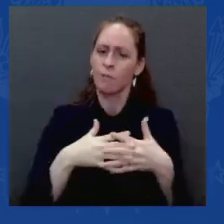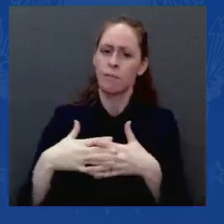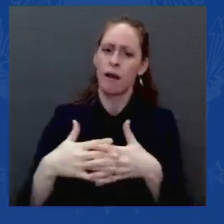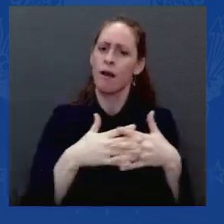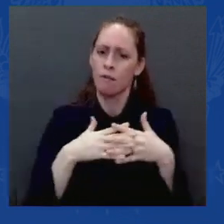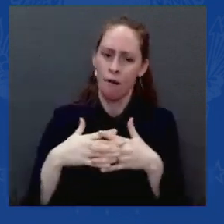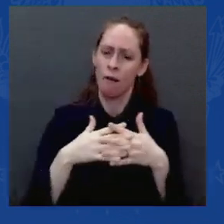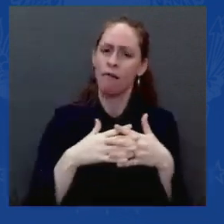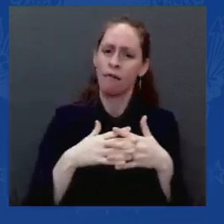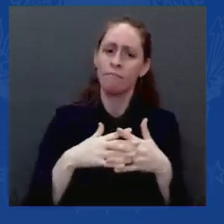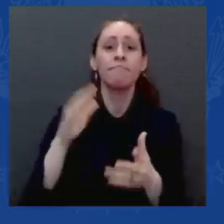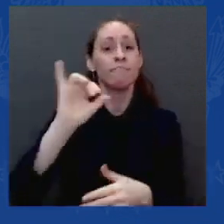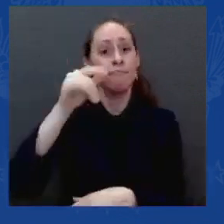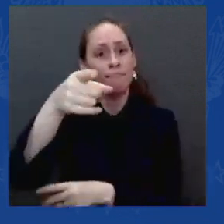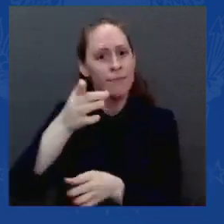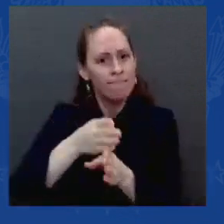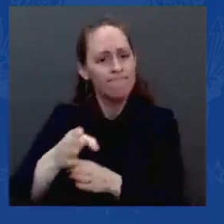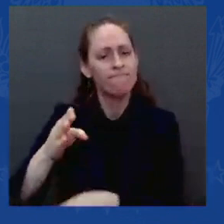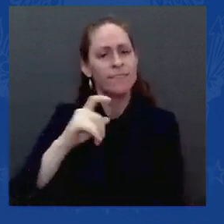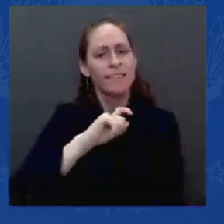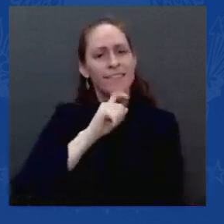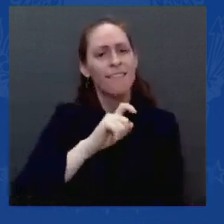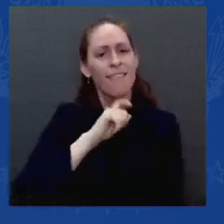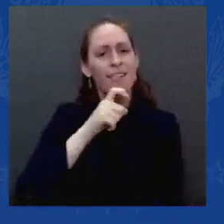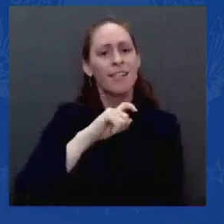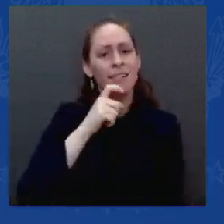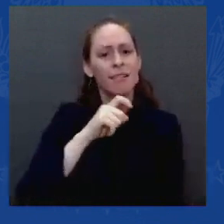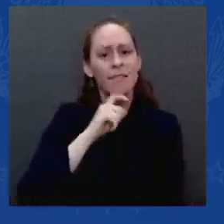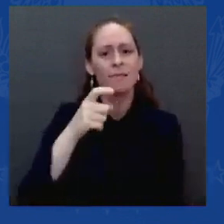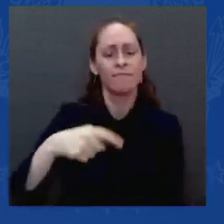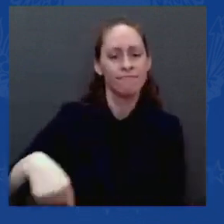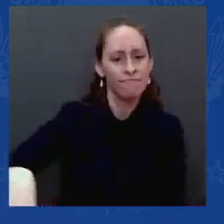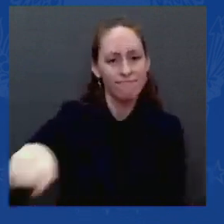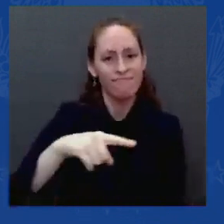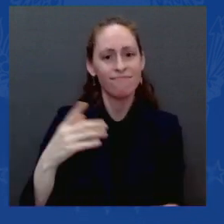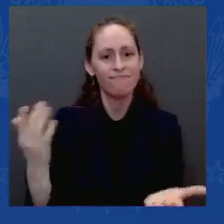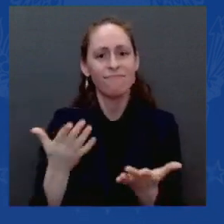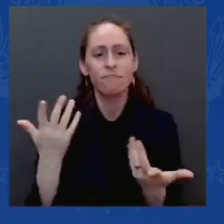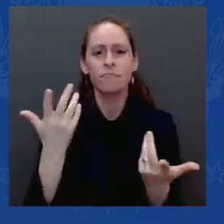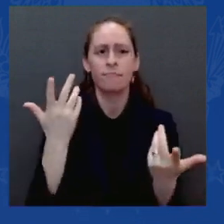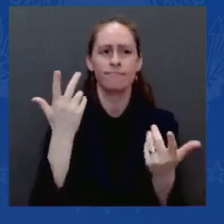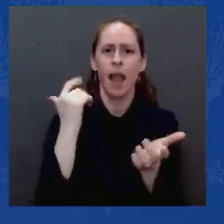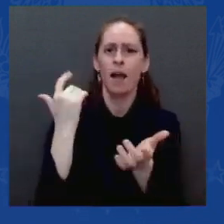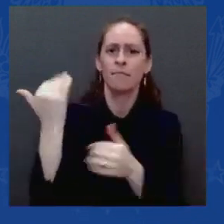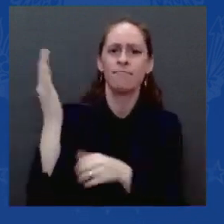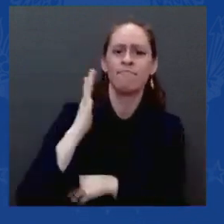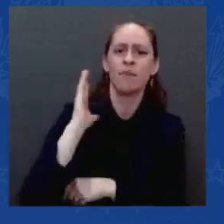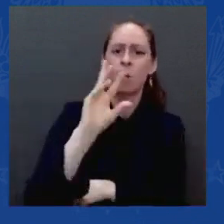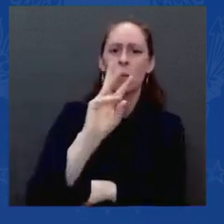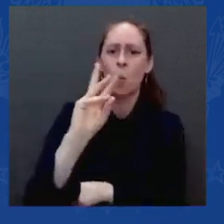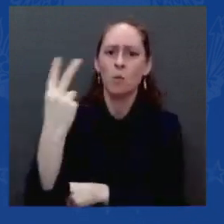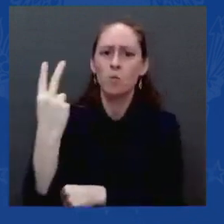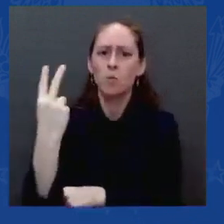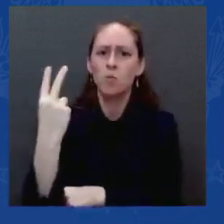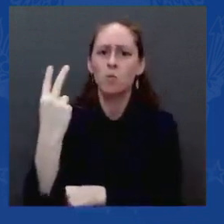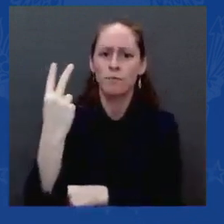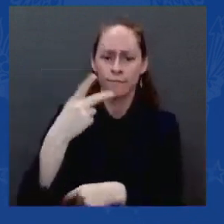II, when Pennsylvania generated as much steel as Germany, Japan, and Italy combined right here in the city of Pittsburgh.